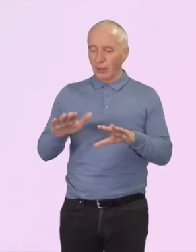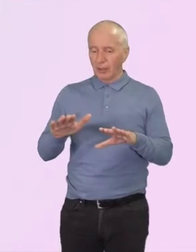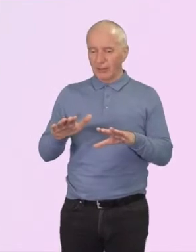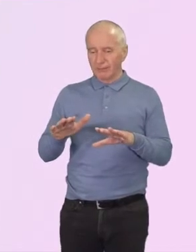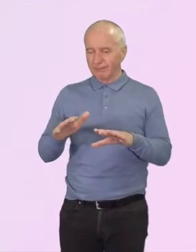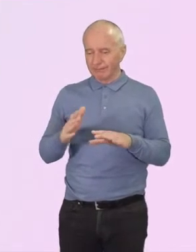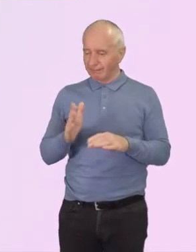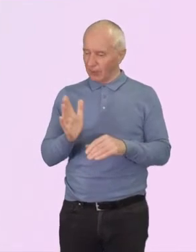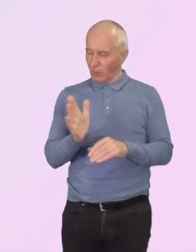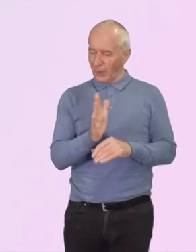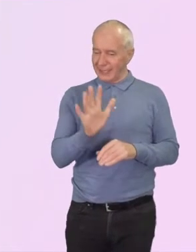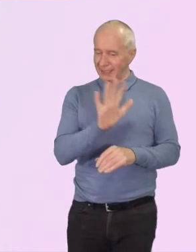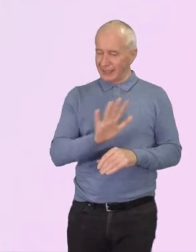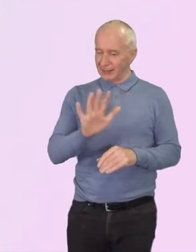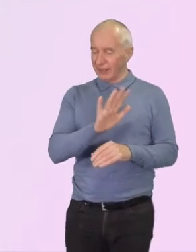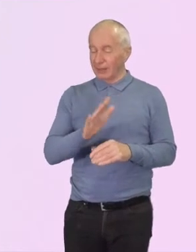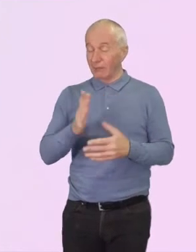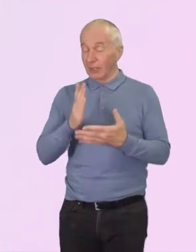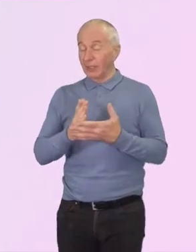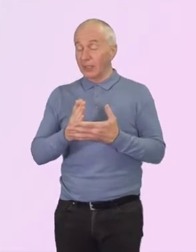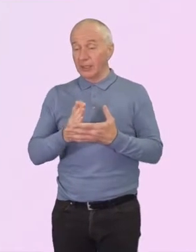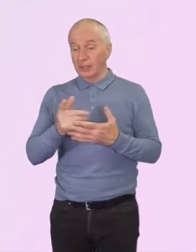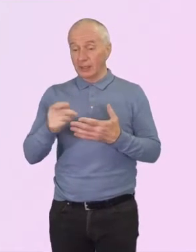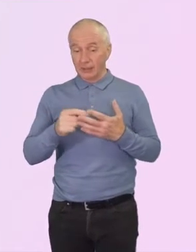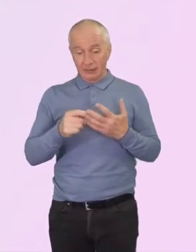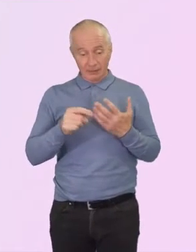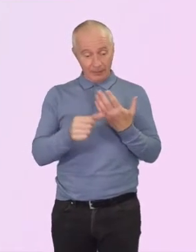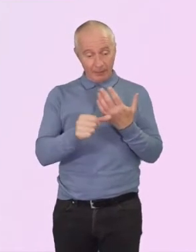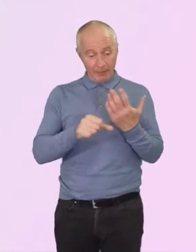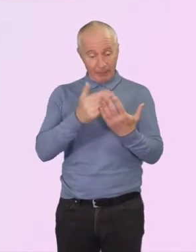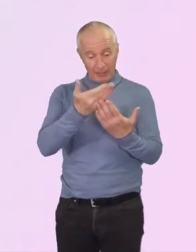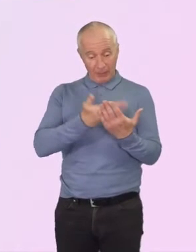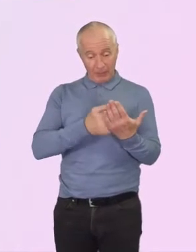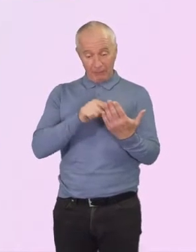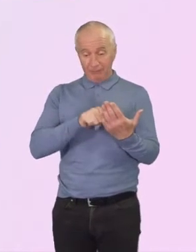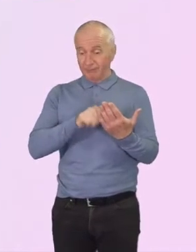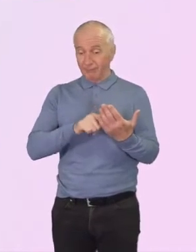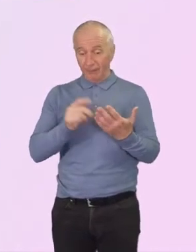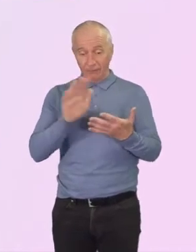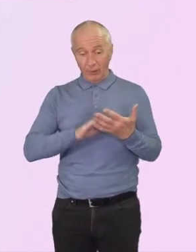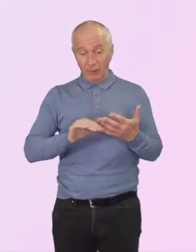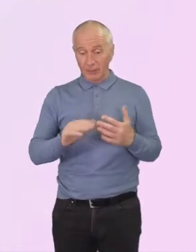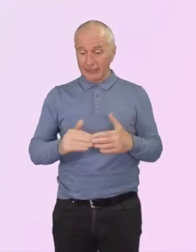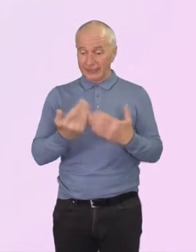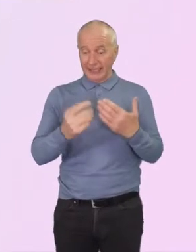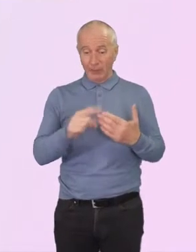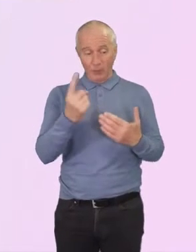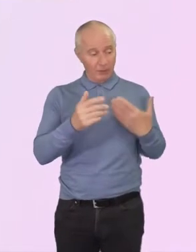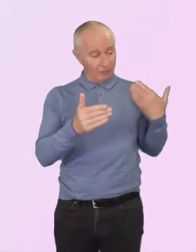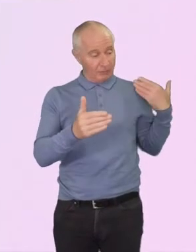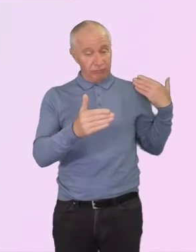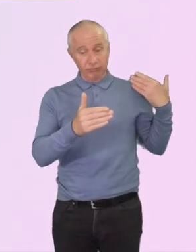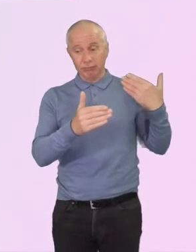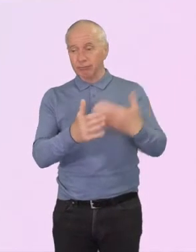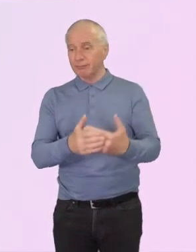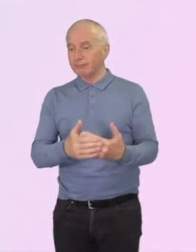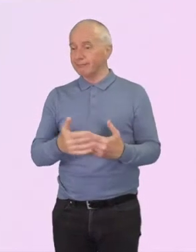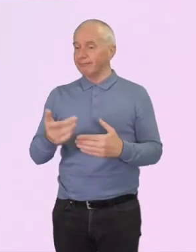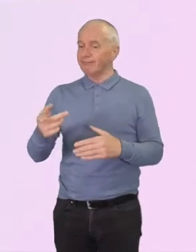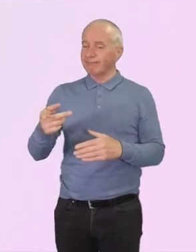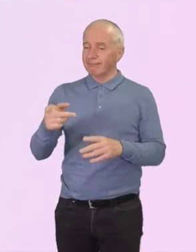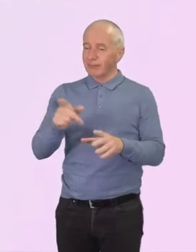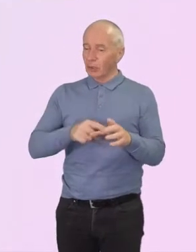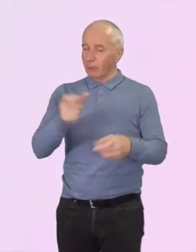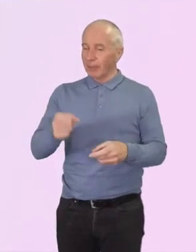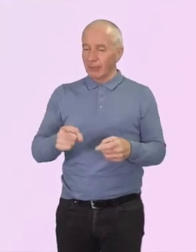biblical principle literally since day one. These days, most young people in Iquitos, they have